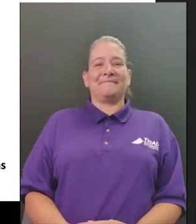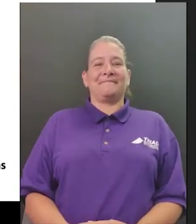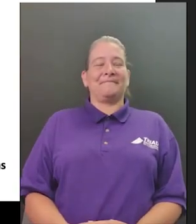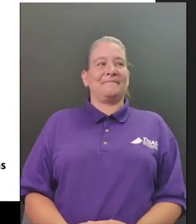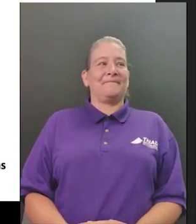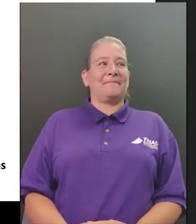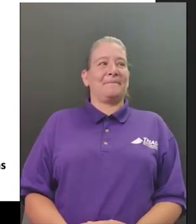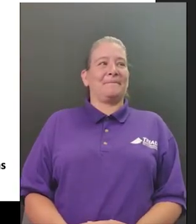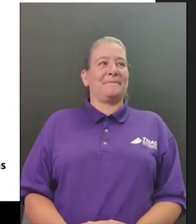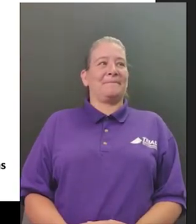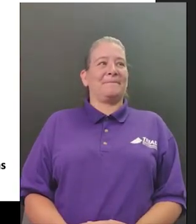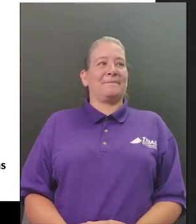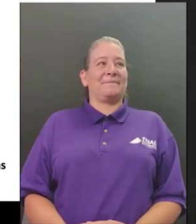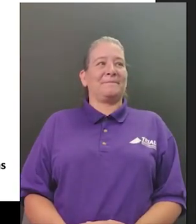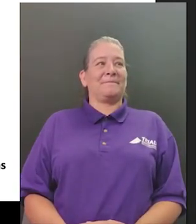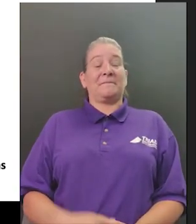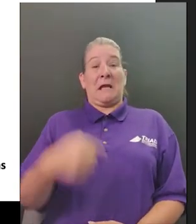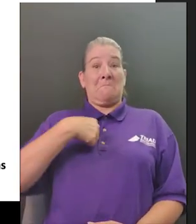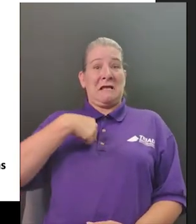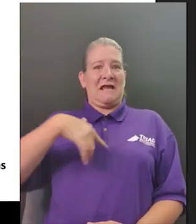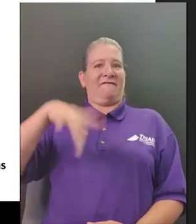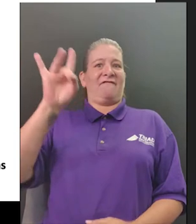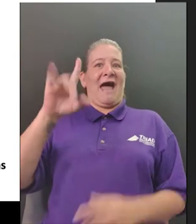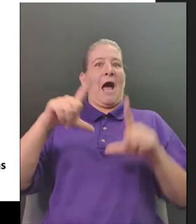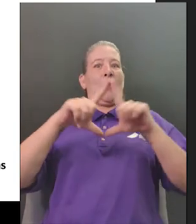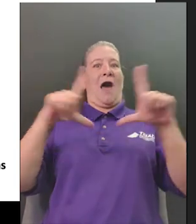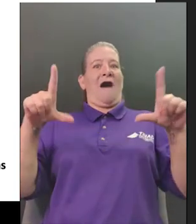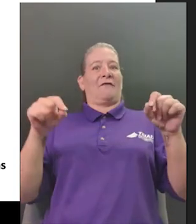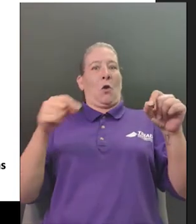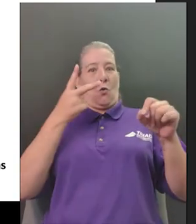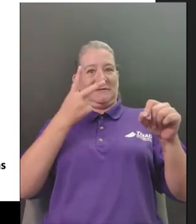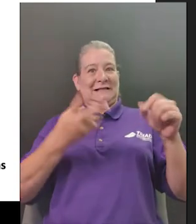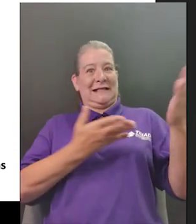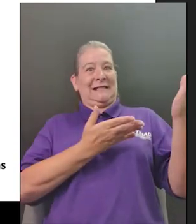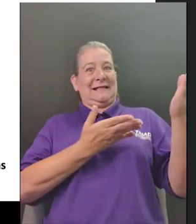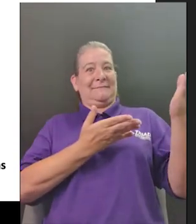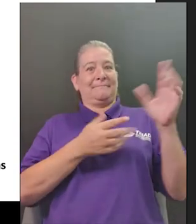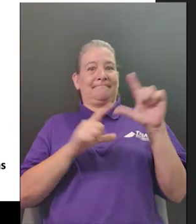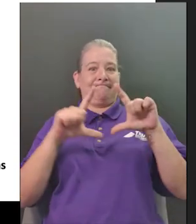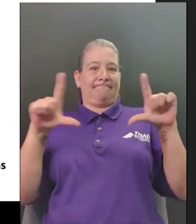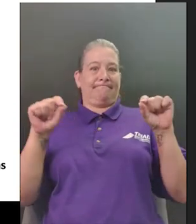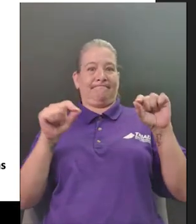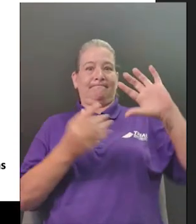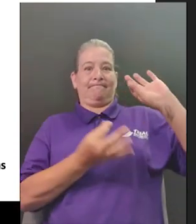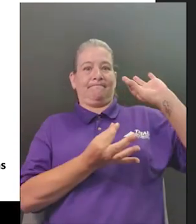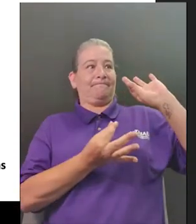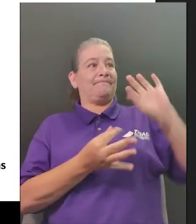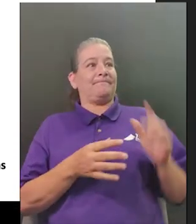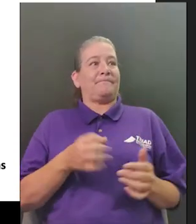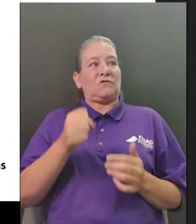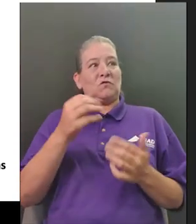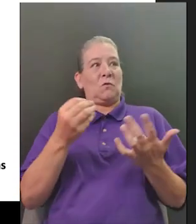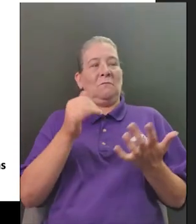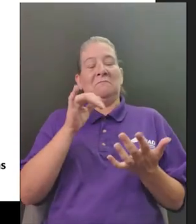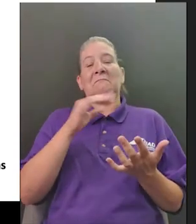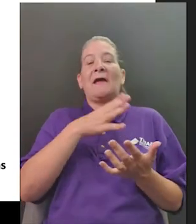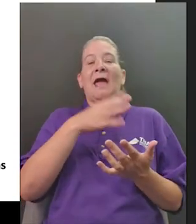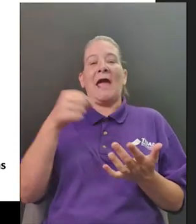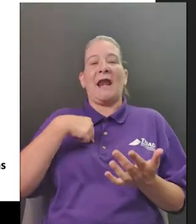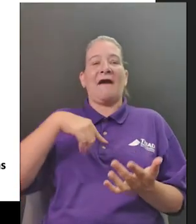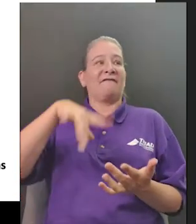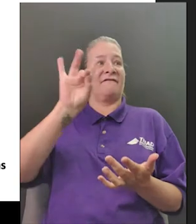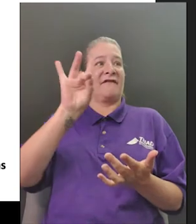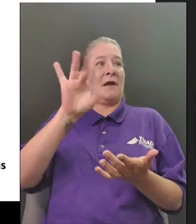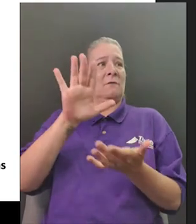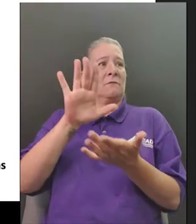i found an envelope to send my letter and i found a sheet